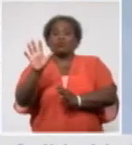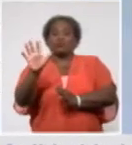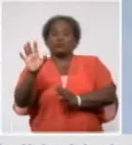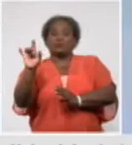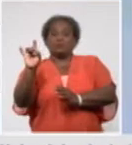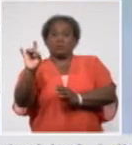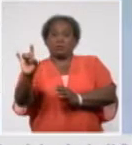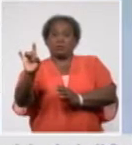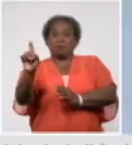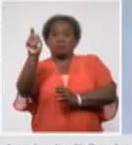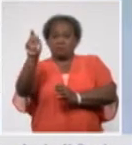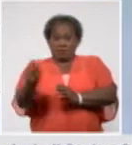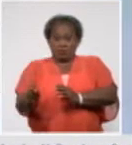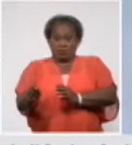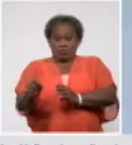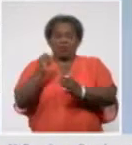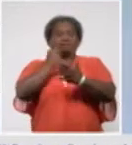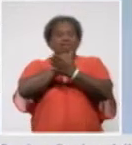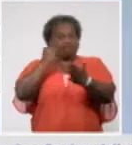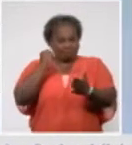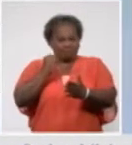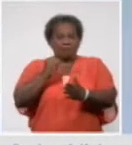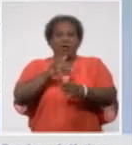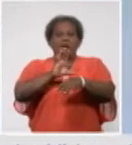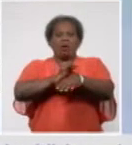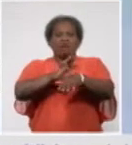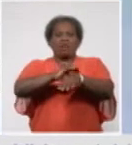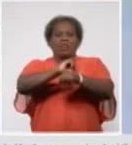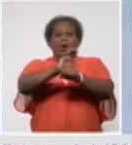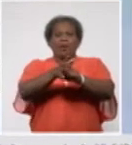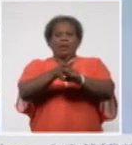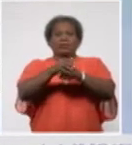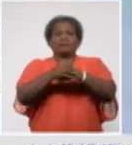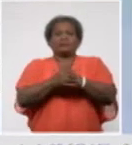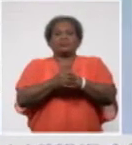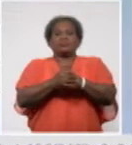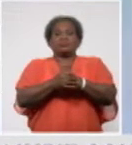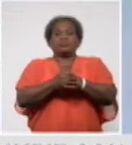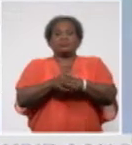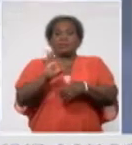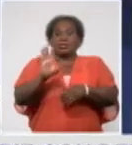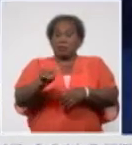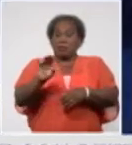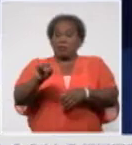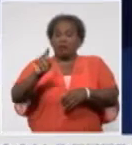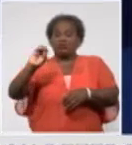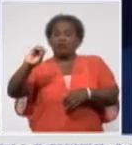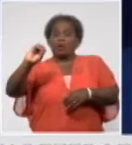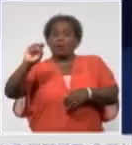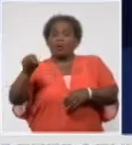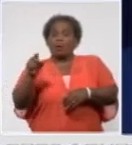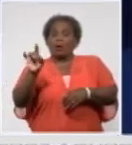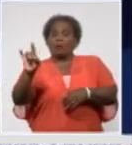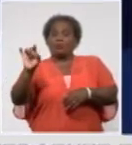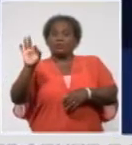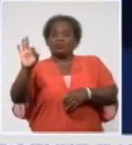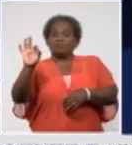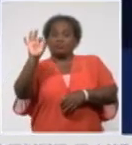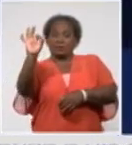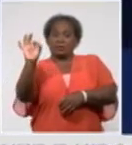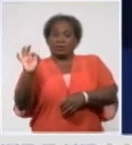% of all cases have tested positive for the virus. As I always mention,